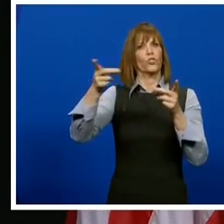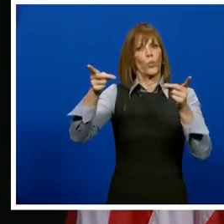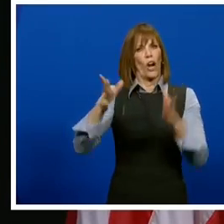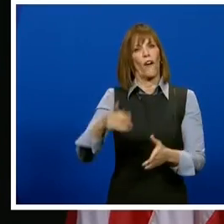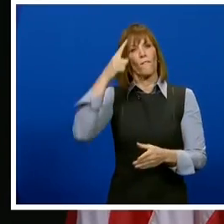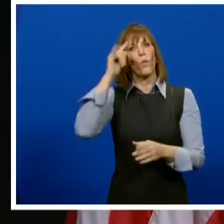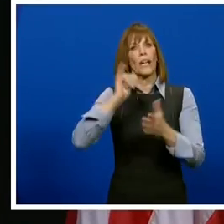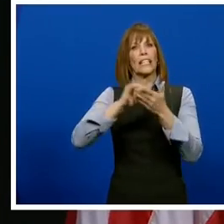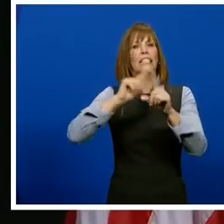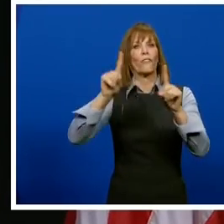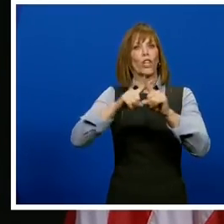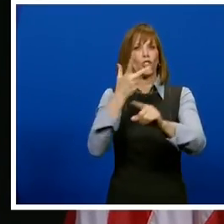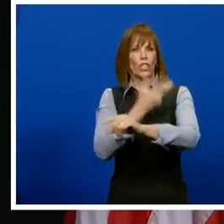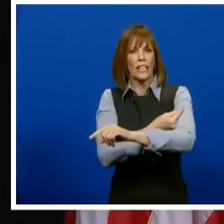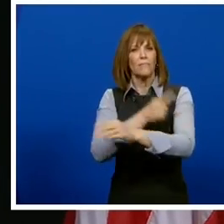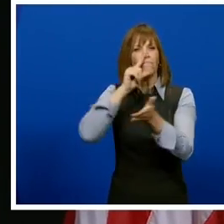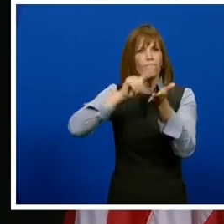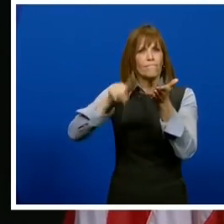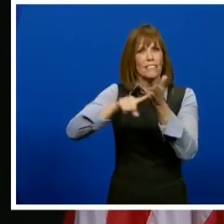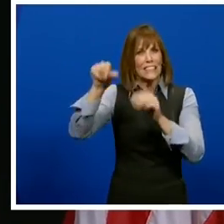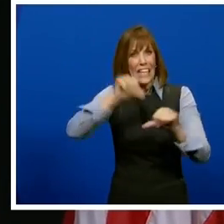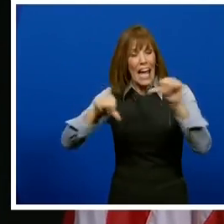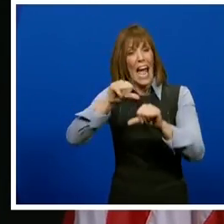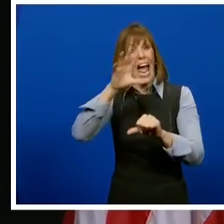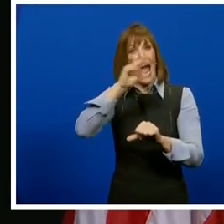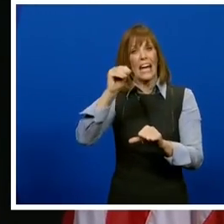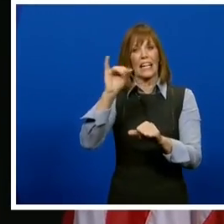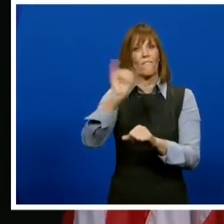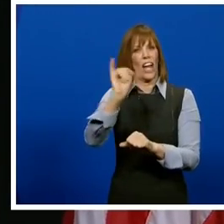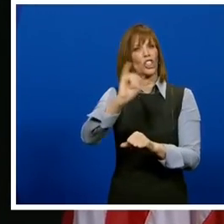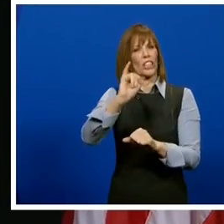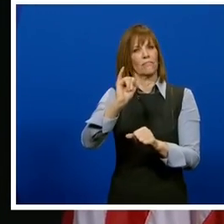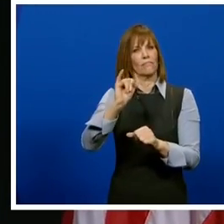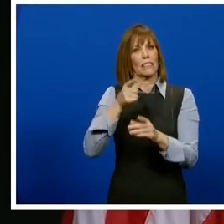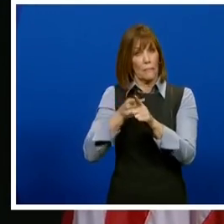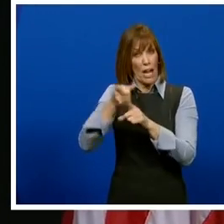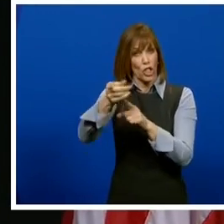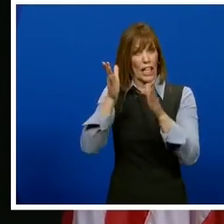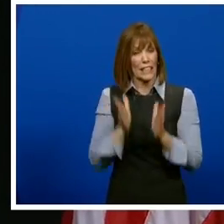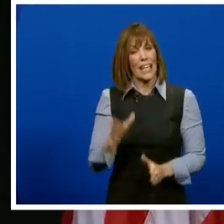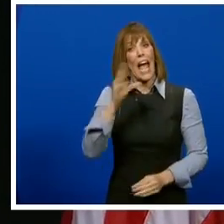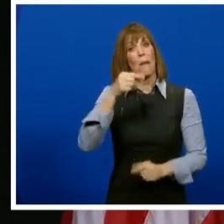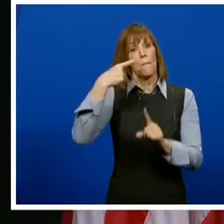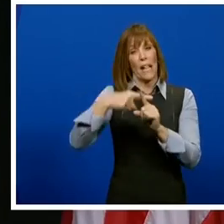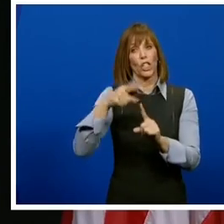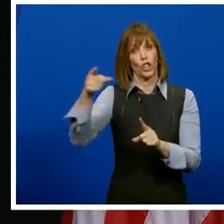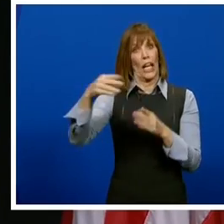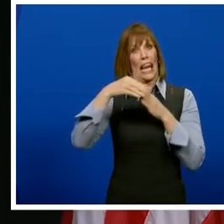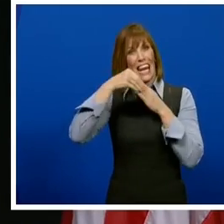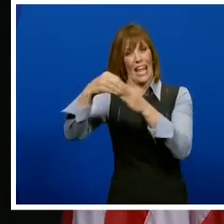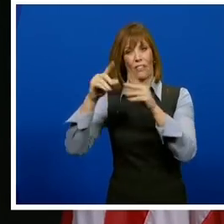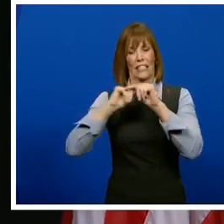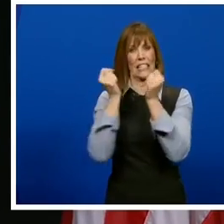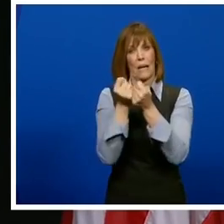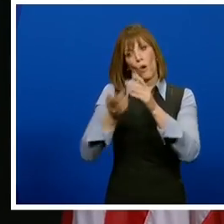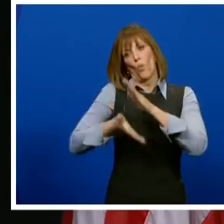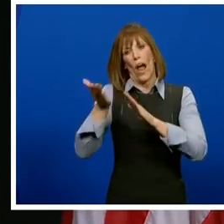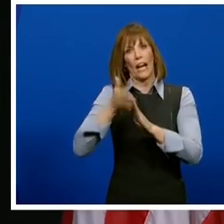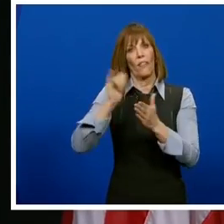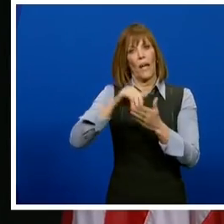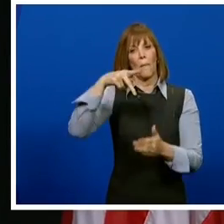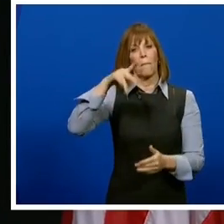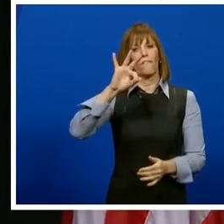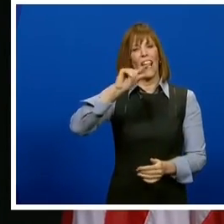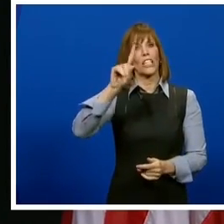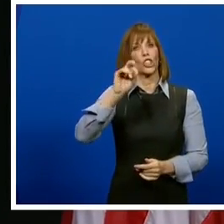for Clinical and Translational Science, Infectious Disease Specialists, and she led the team responsible for running the University of